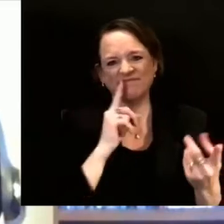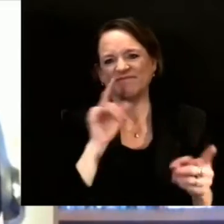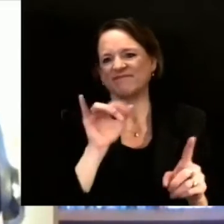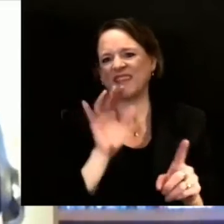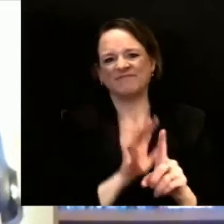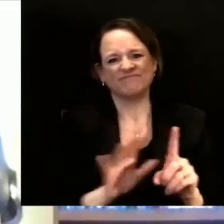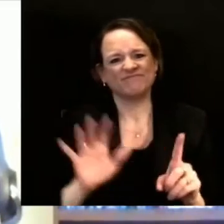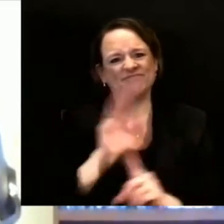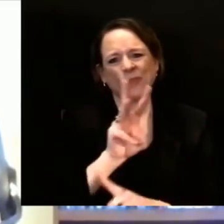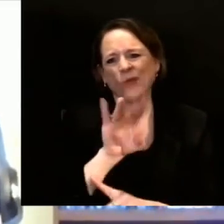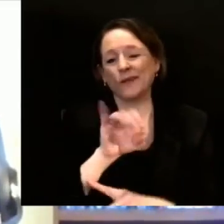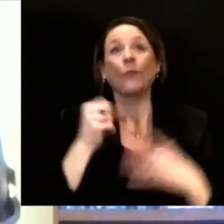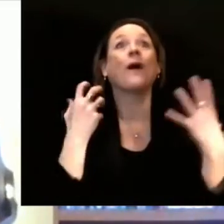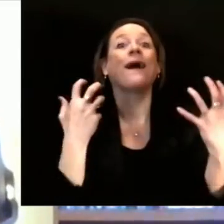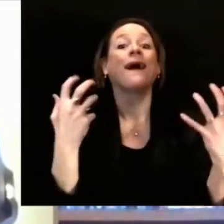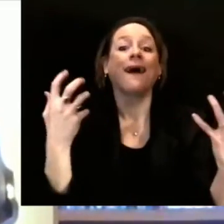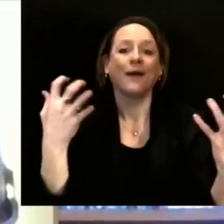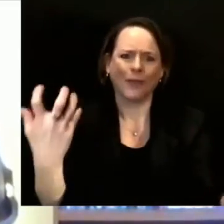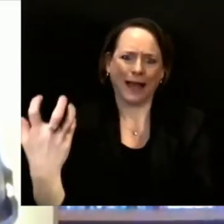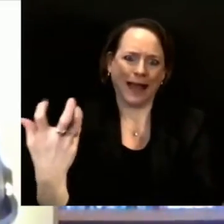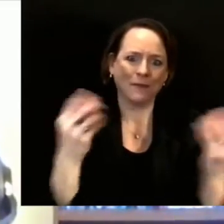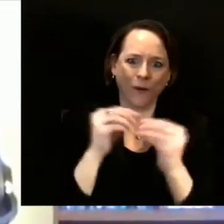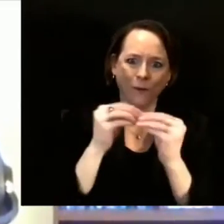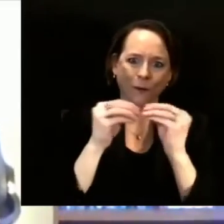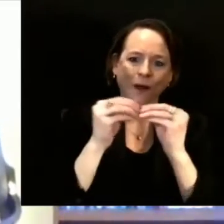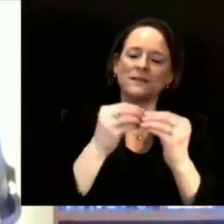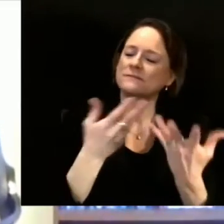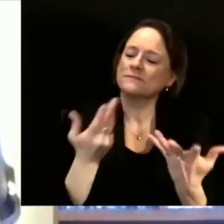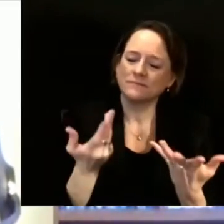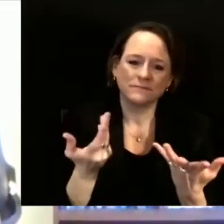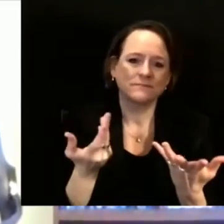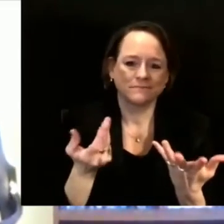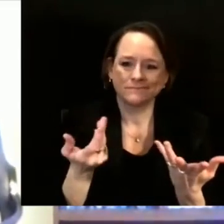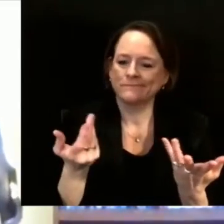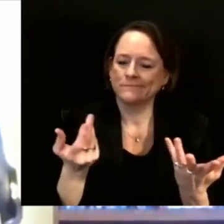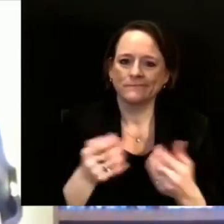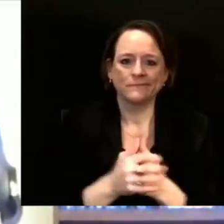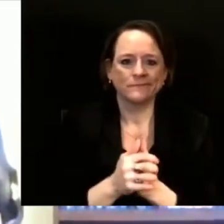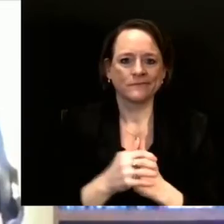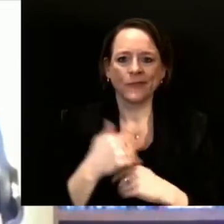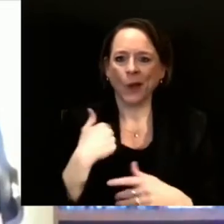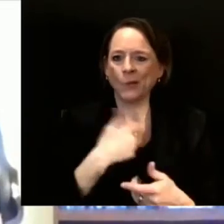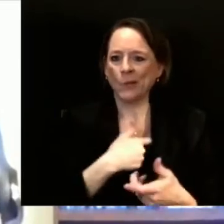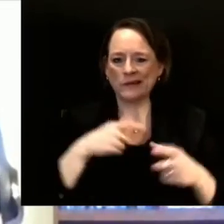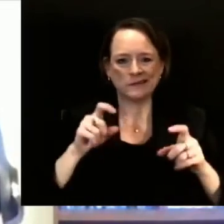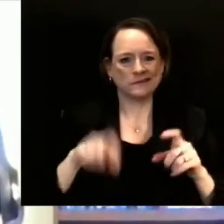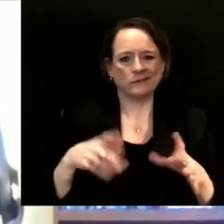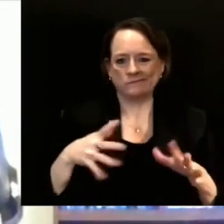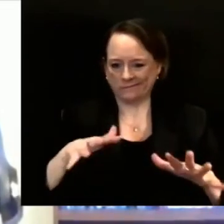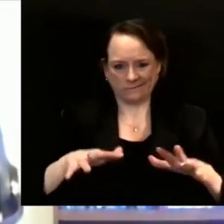we had available. And so those reductions had to be made accordingly across the state.